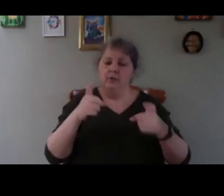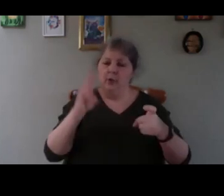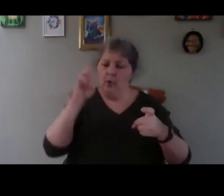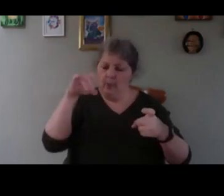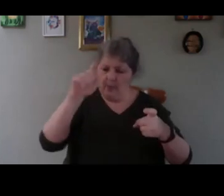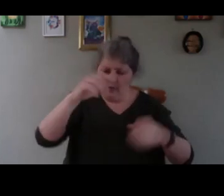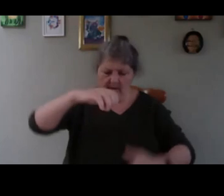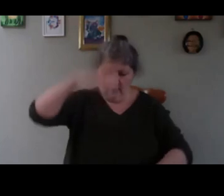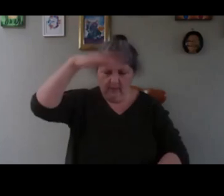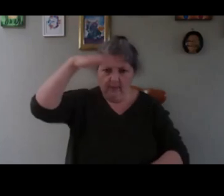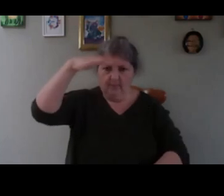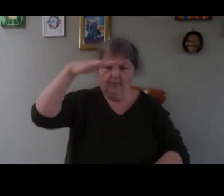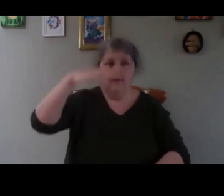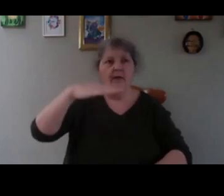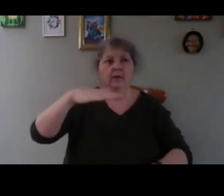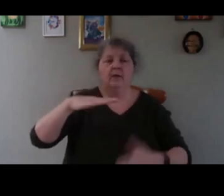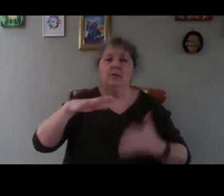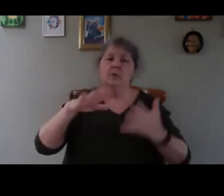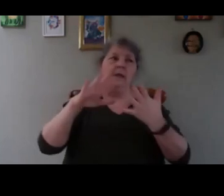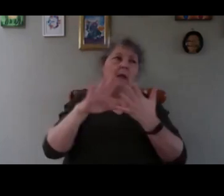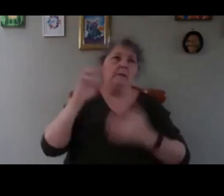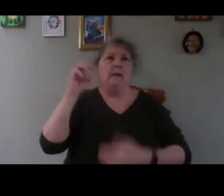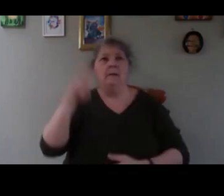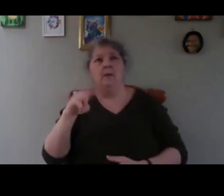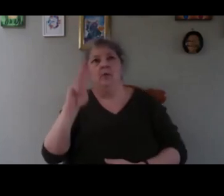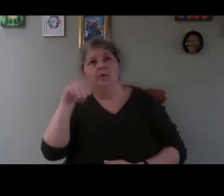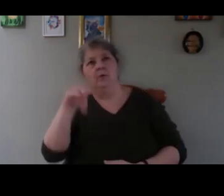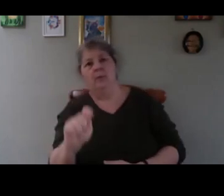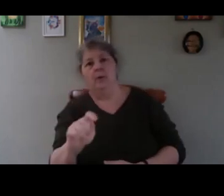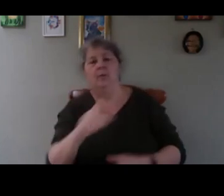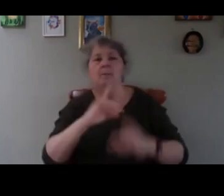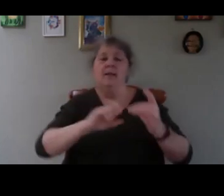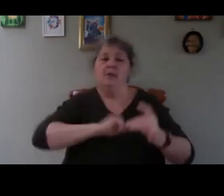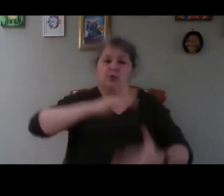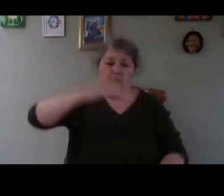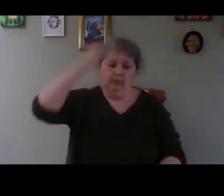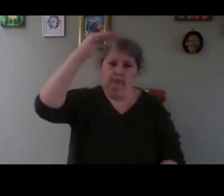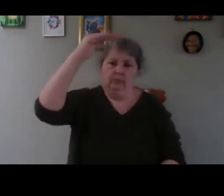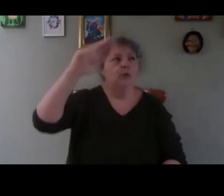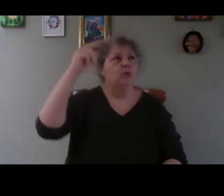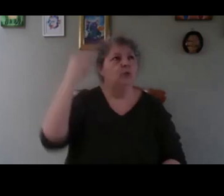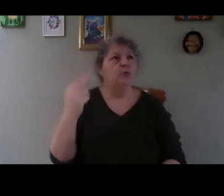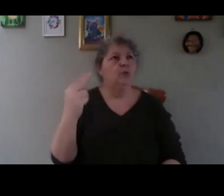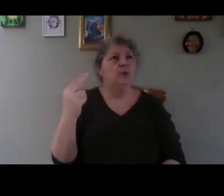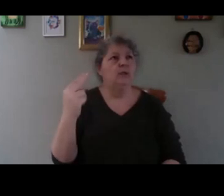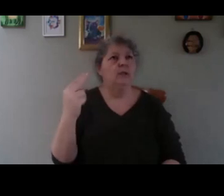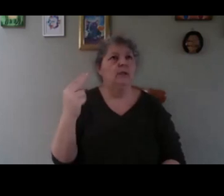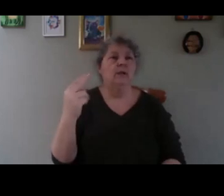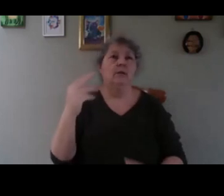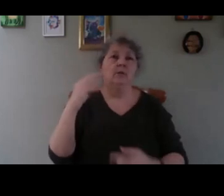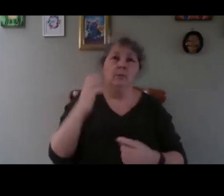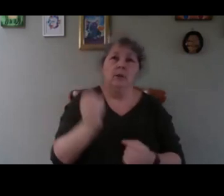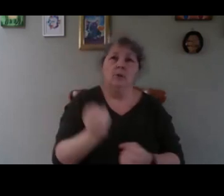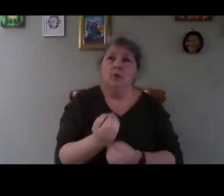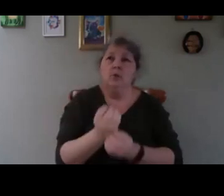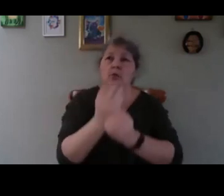a 10 centimeter pot it's 10 centimeters gone already so then you need the tomato is going to grow